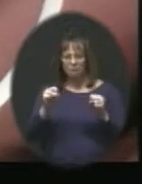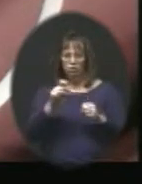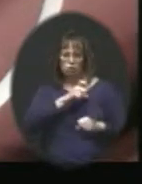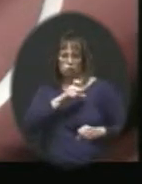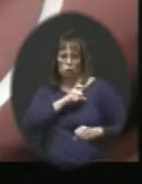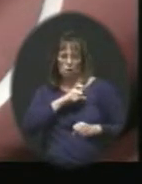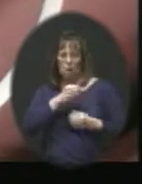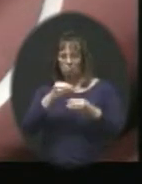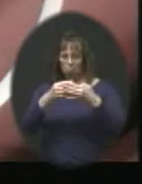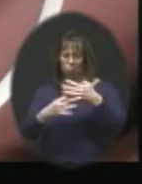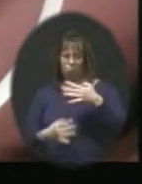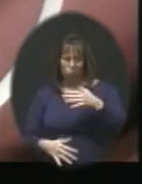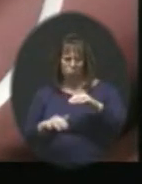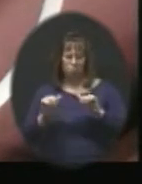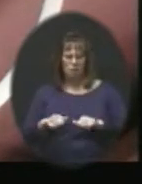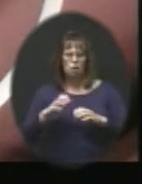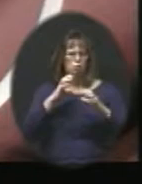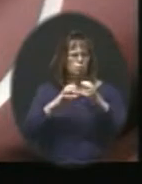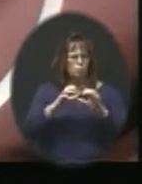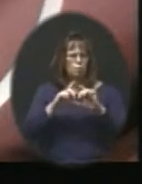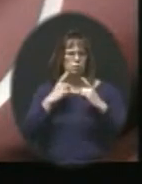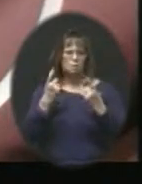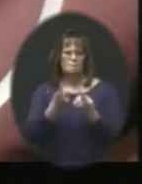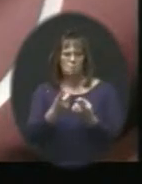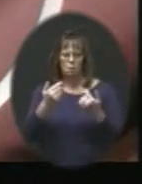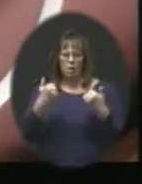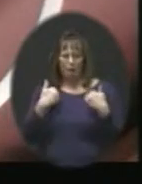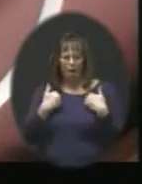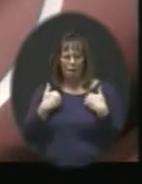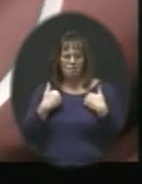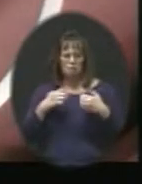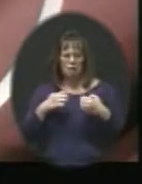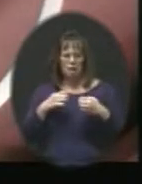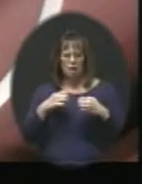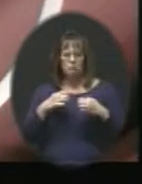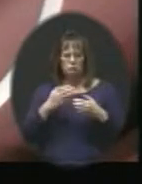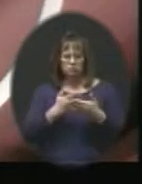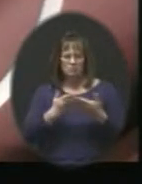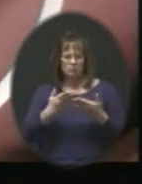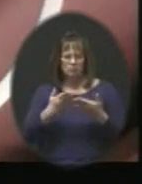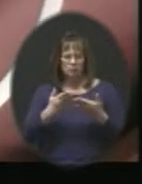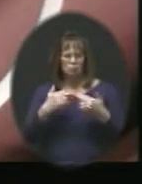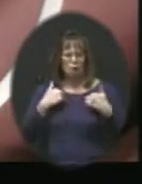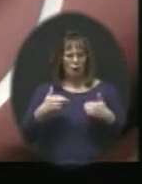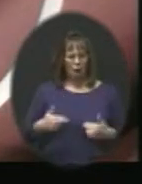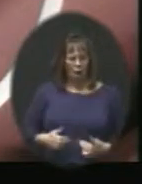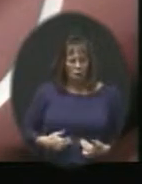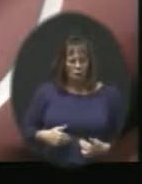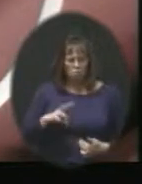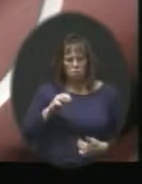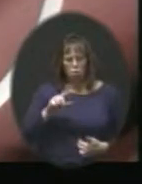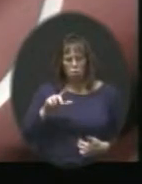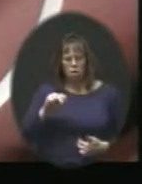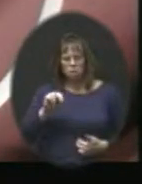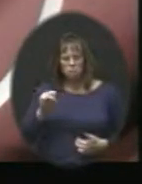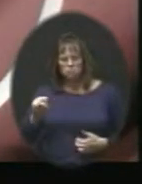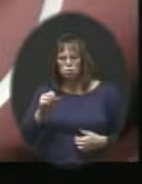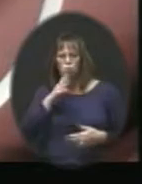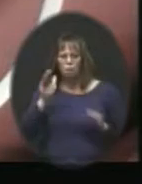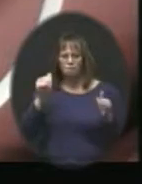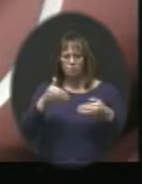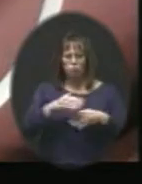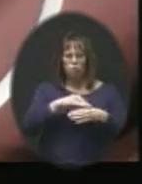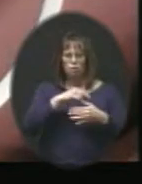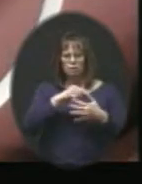and the list can go on. The communications department has an effort there, health and wellness has efforts there. But we're going to focus